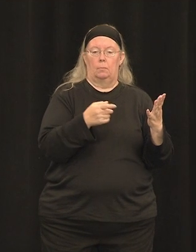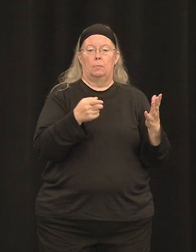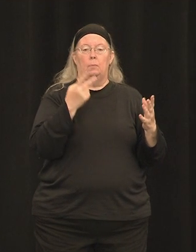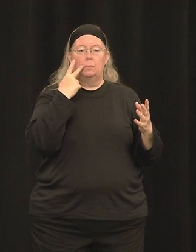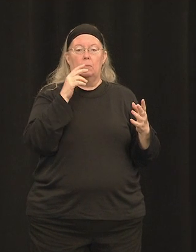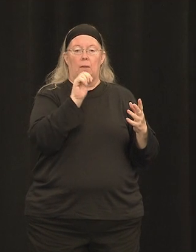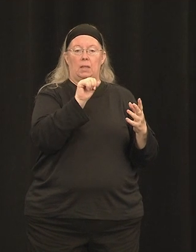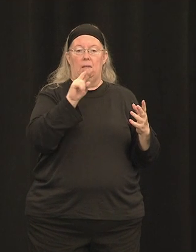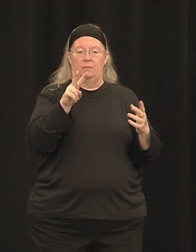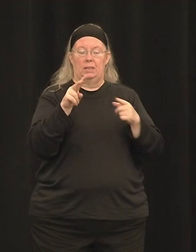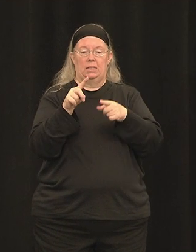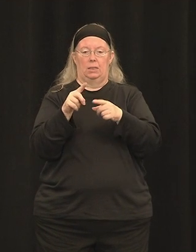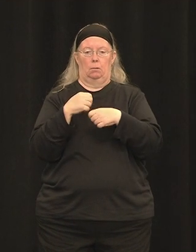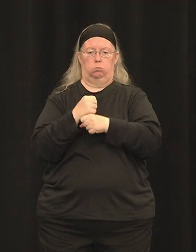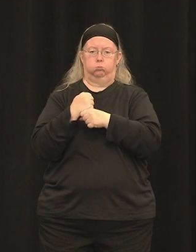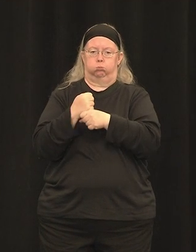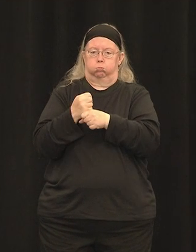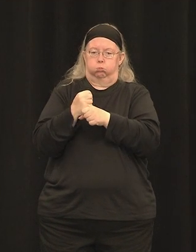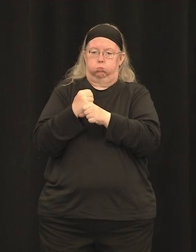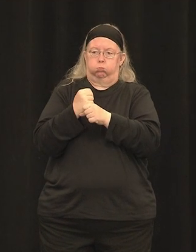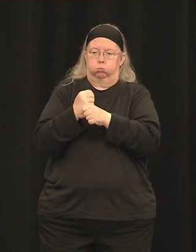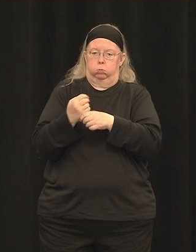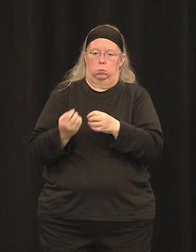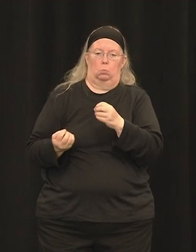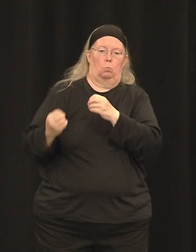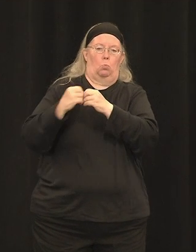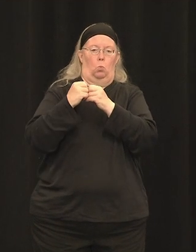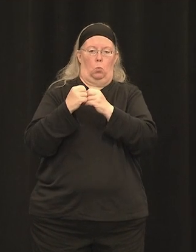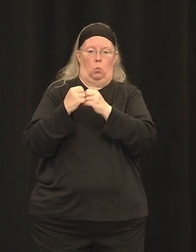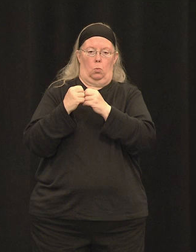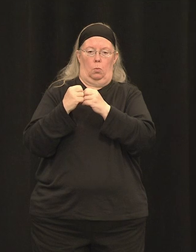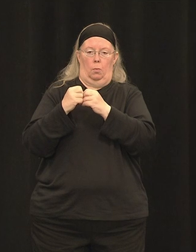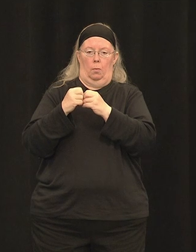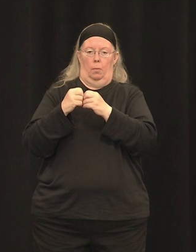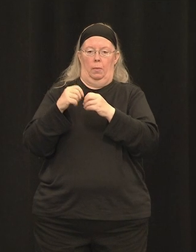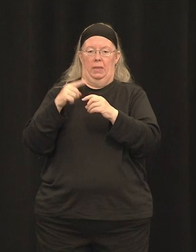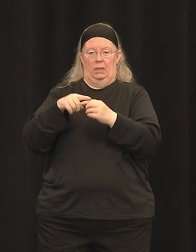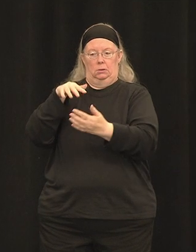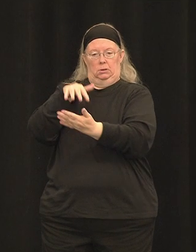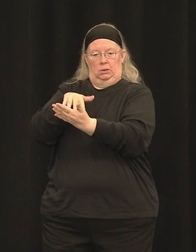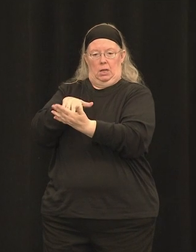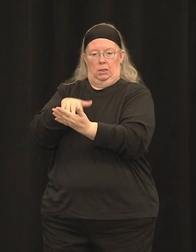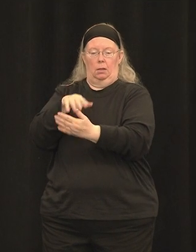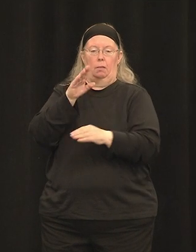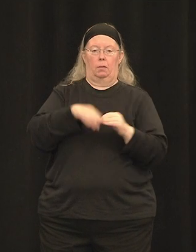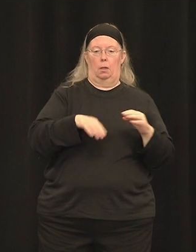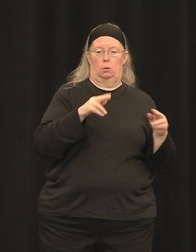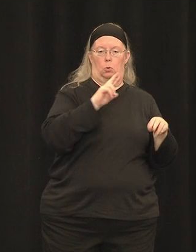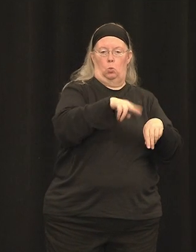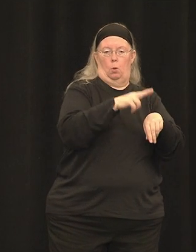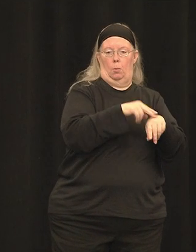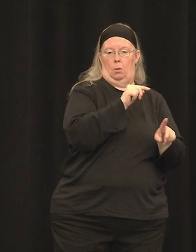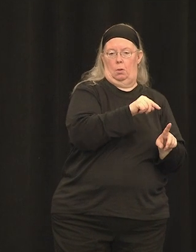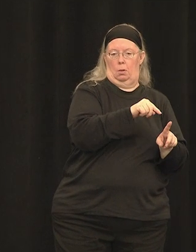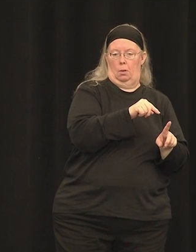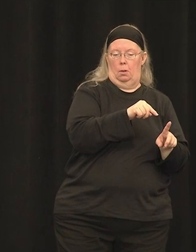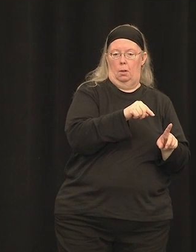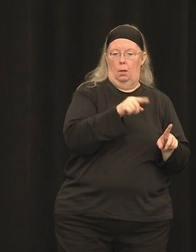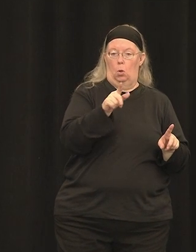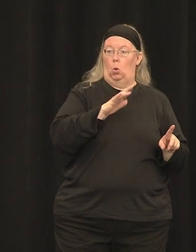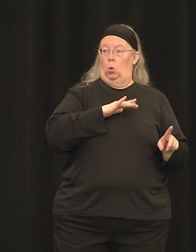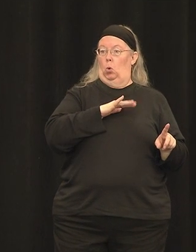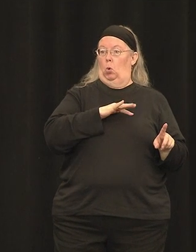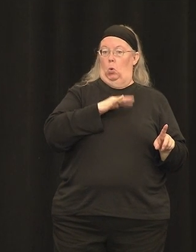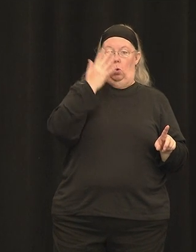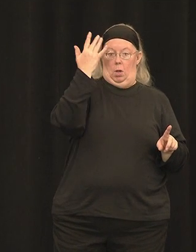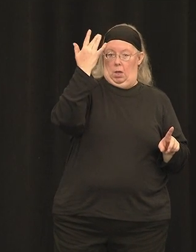normal monkey retina. That's great news from a safety standpoint, because it means we can bring our dose down, which is always a better alternative in patients.